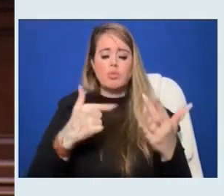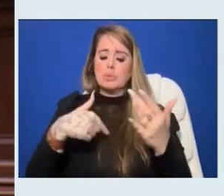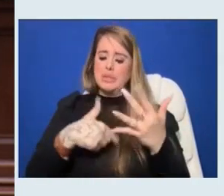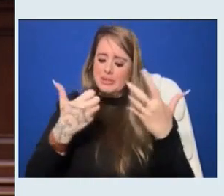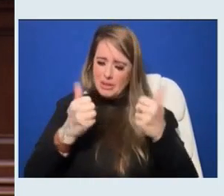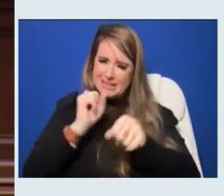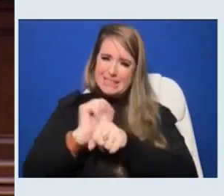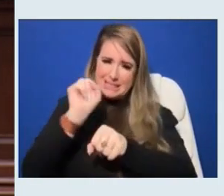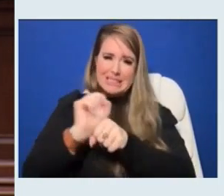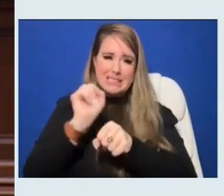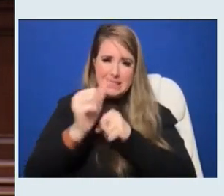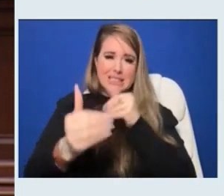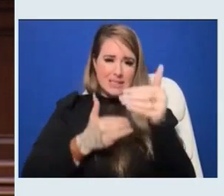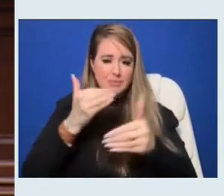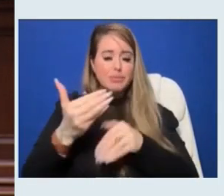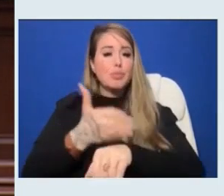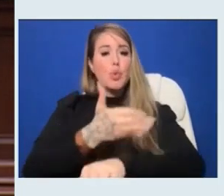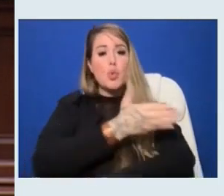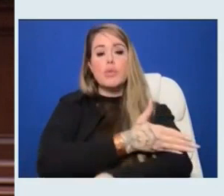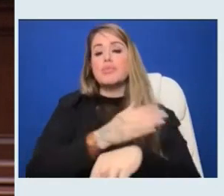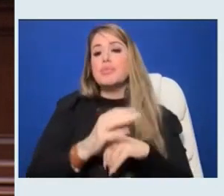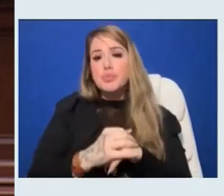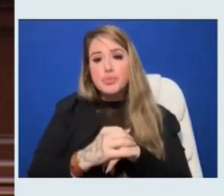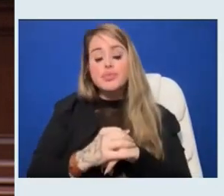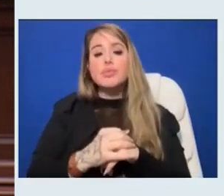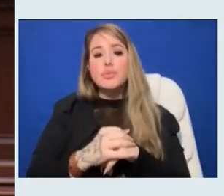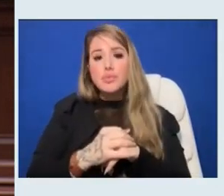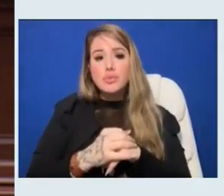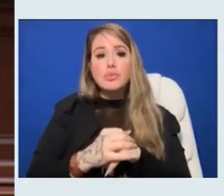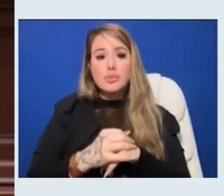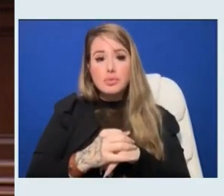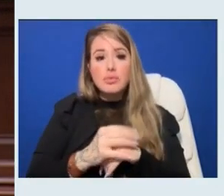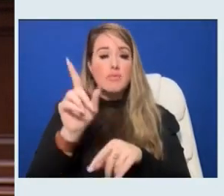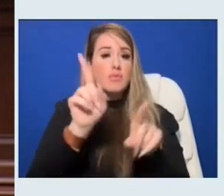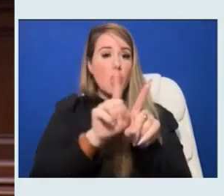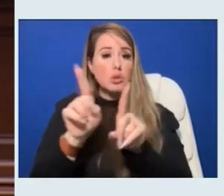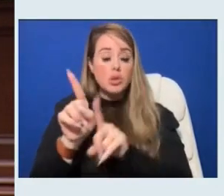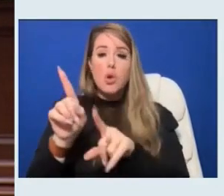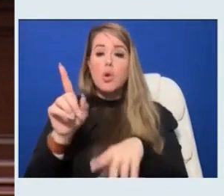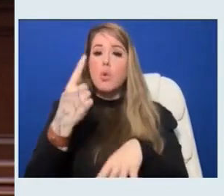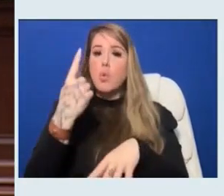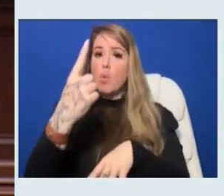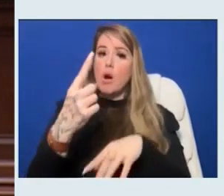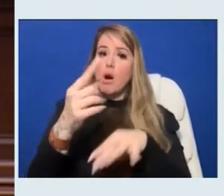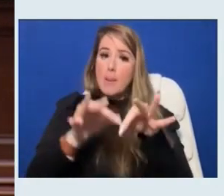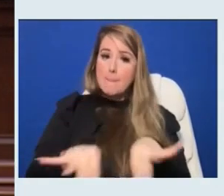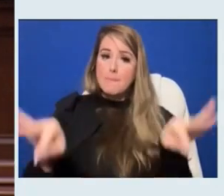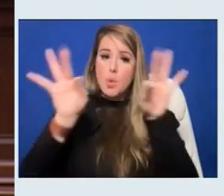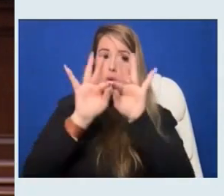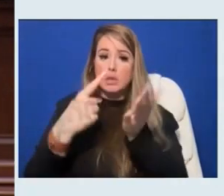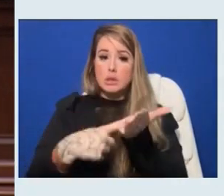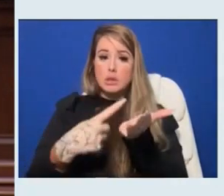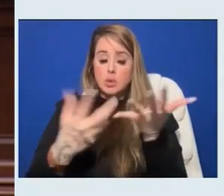And there has been no aspect around the discussion of public safety more controversial than bail reform.